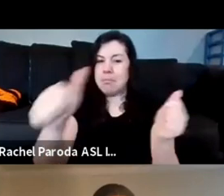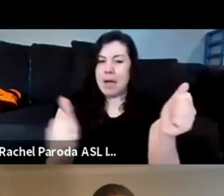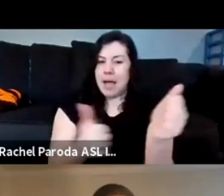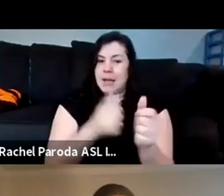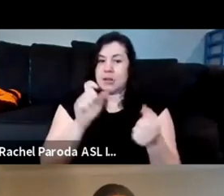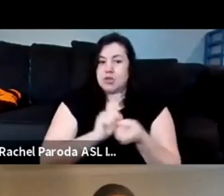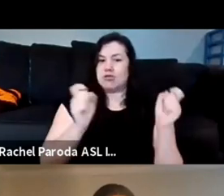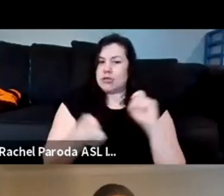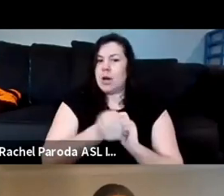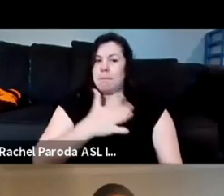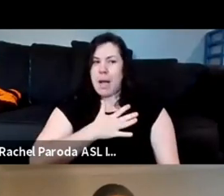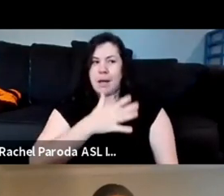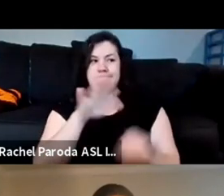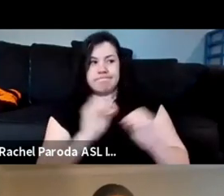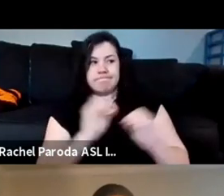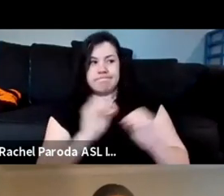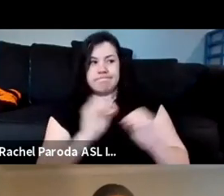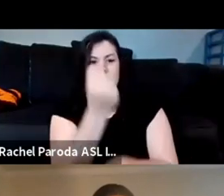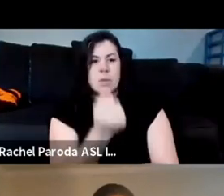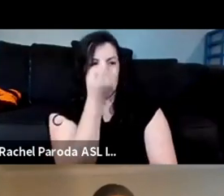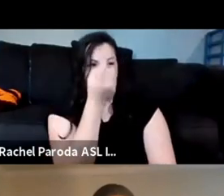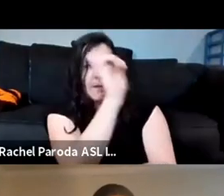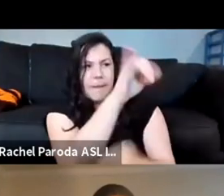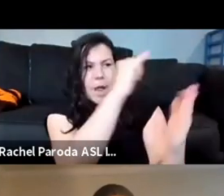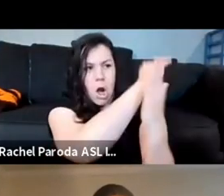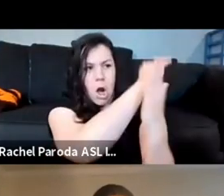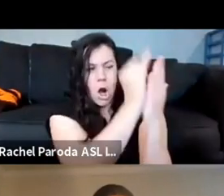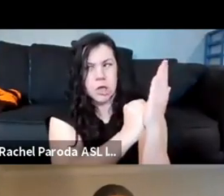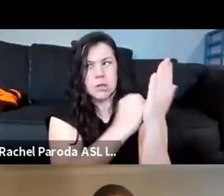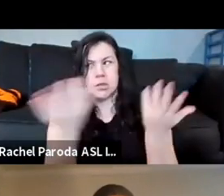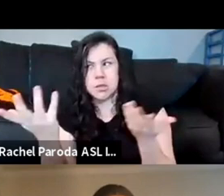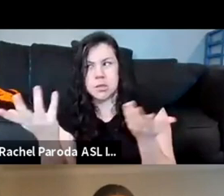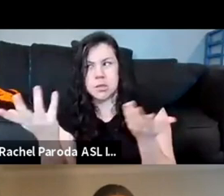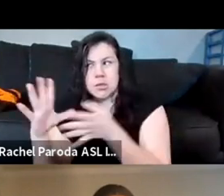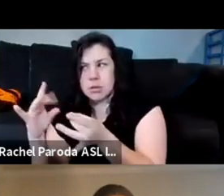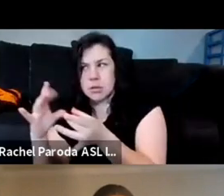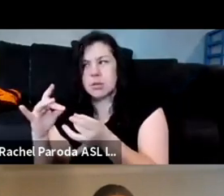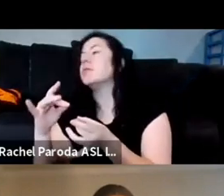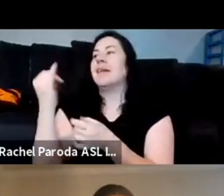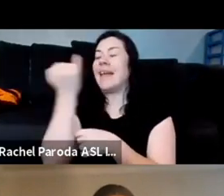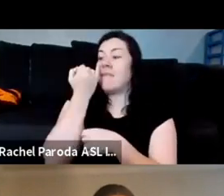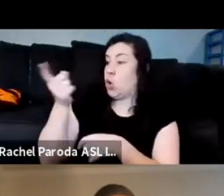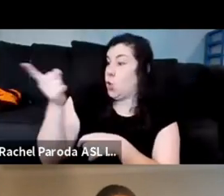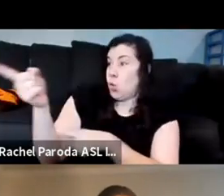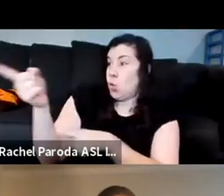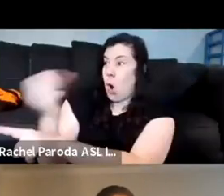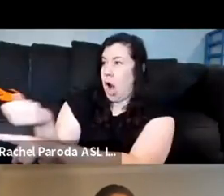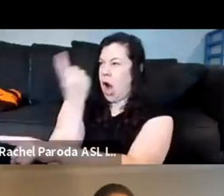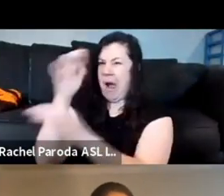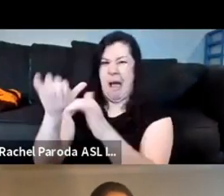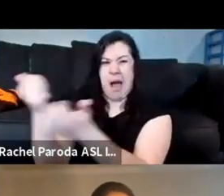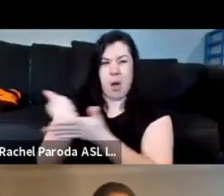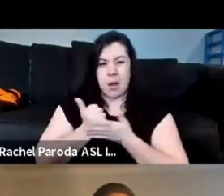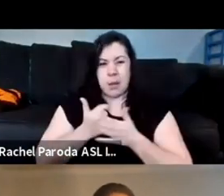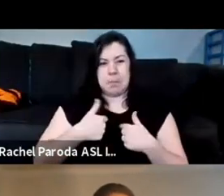of my understanding if you cannot uh tell me how you understand the work um in these really clear ways so